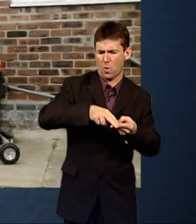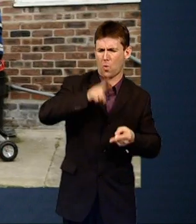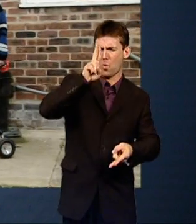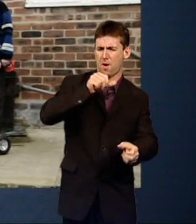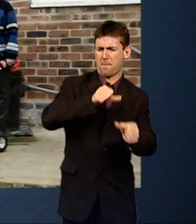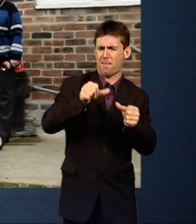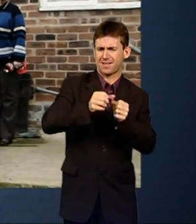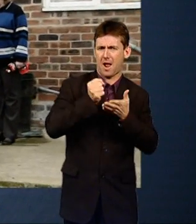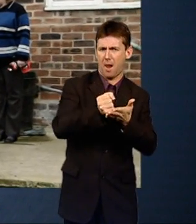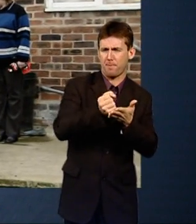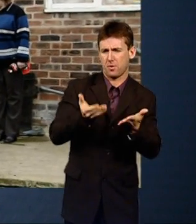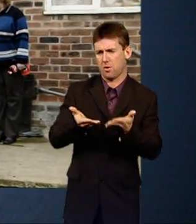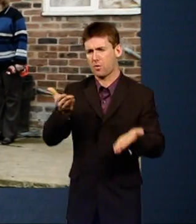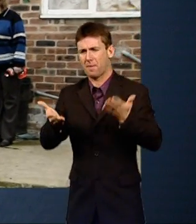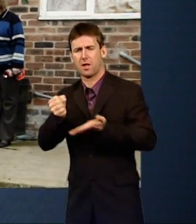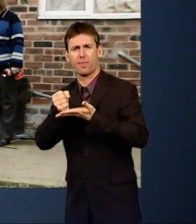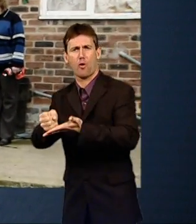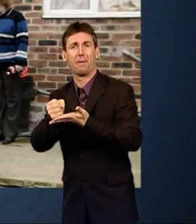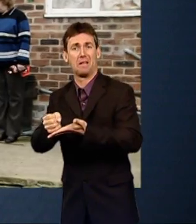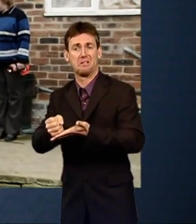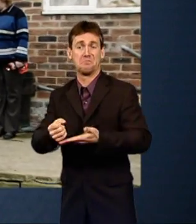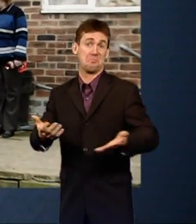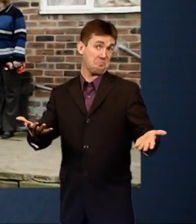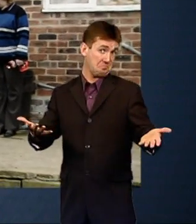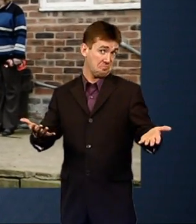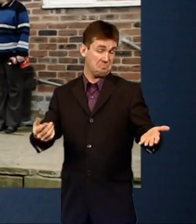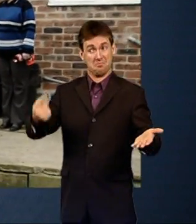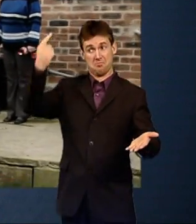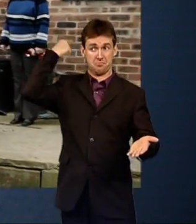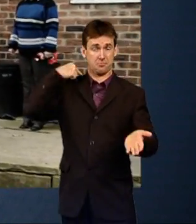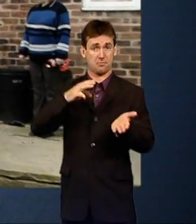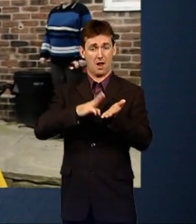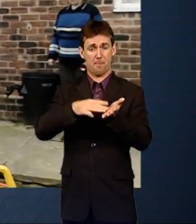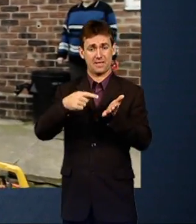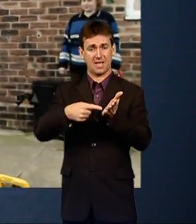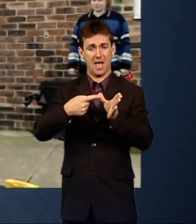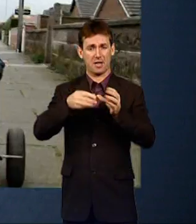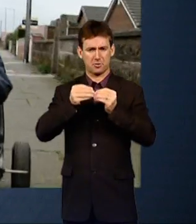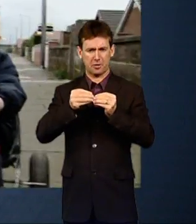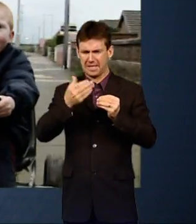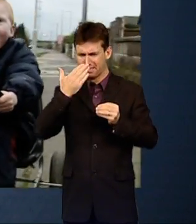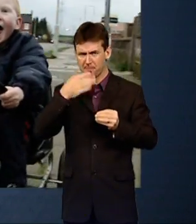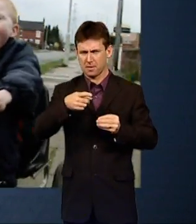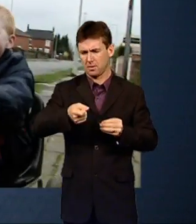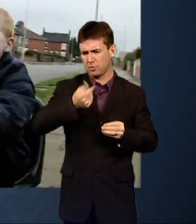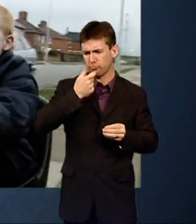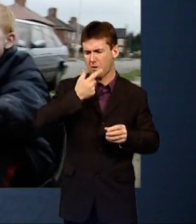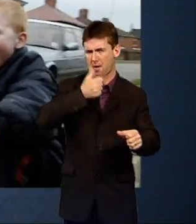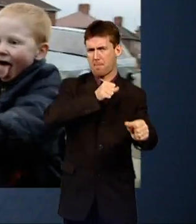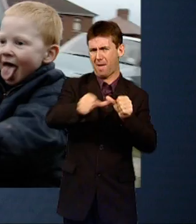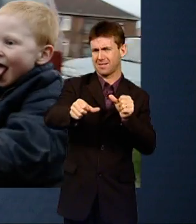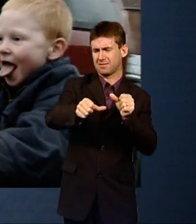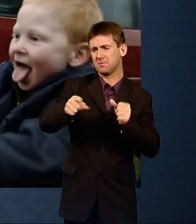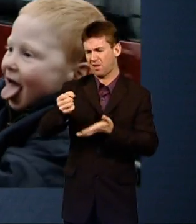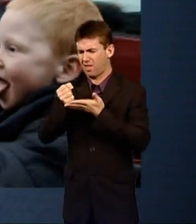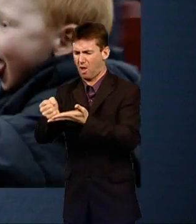children. The MTA study was clear. For children like Craig, drugs worked better than therapy. The findings shaped